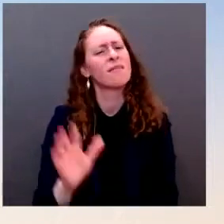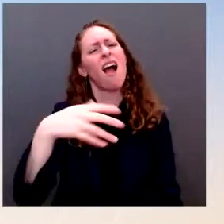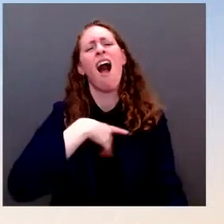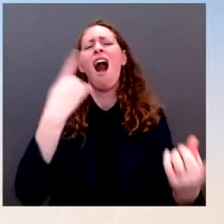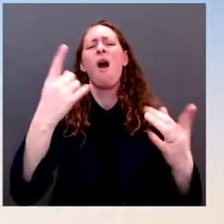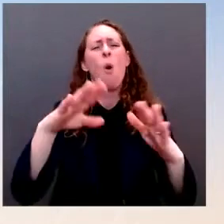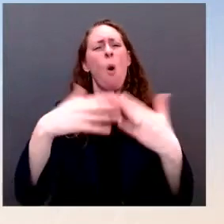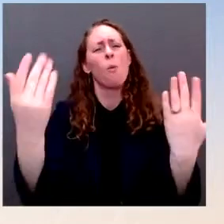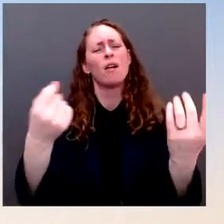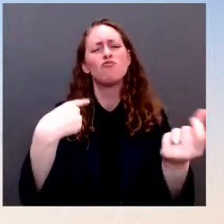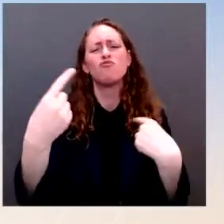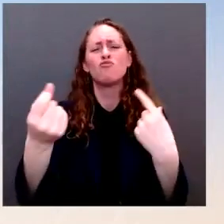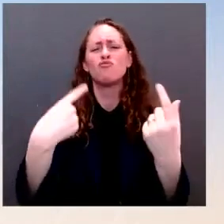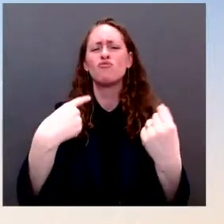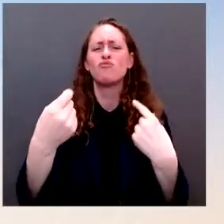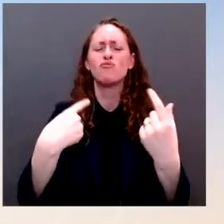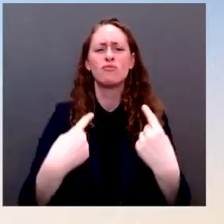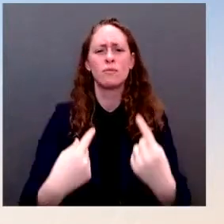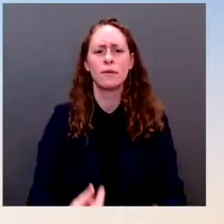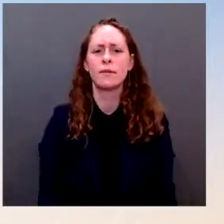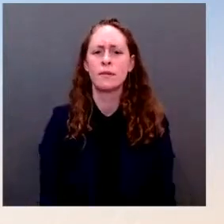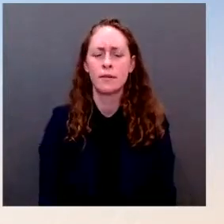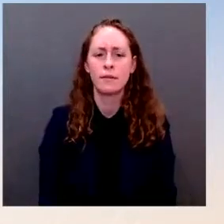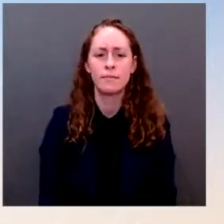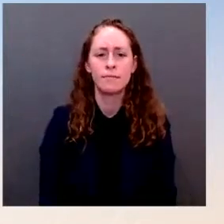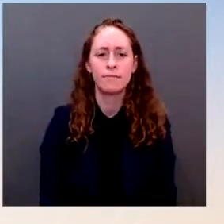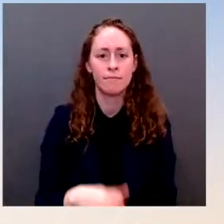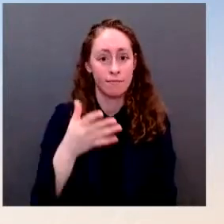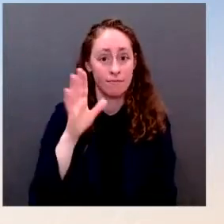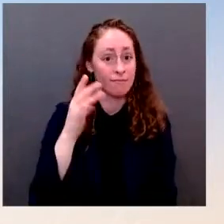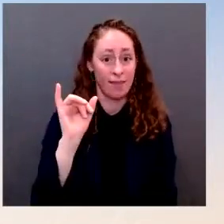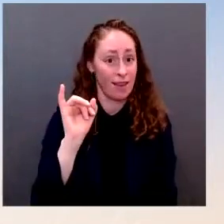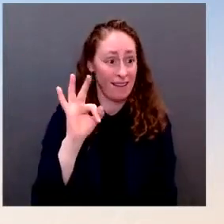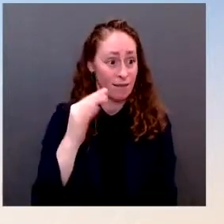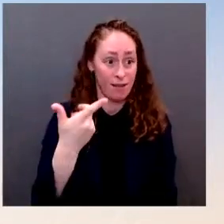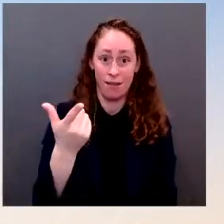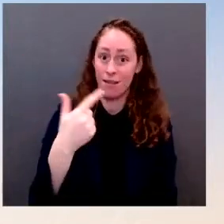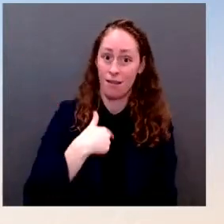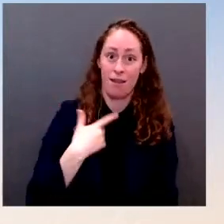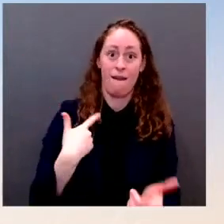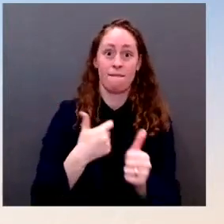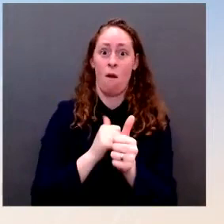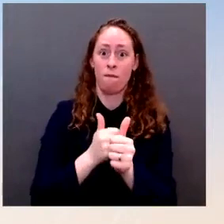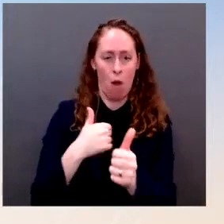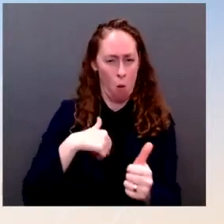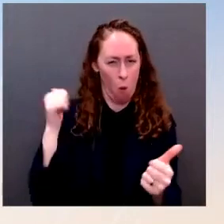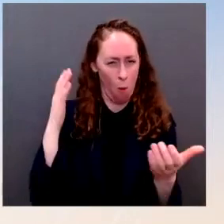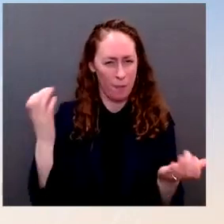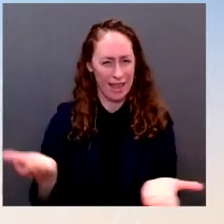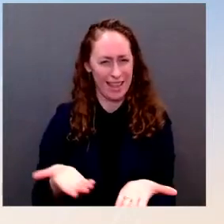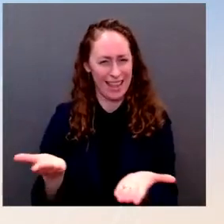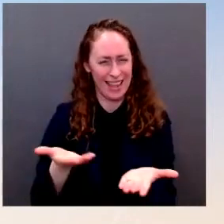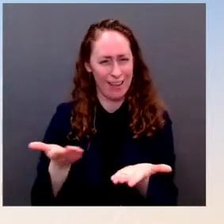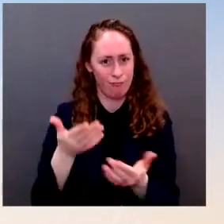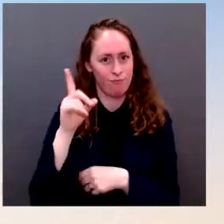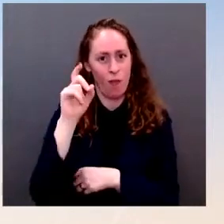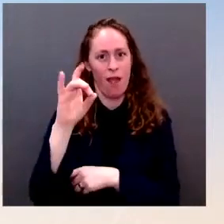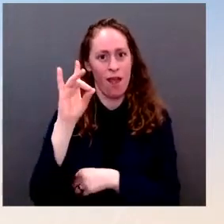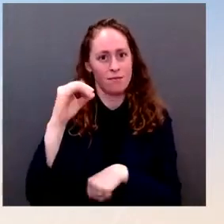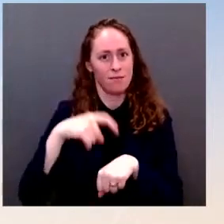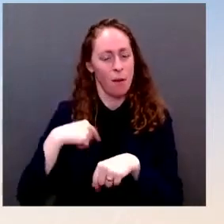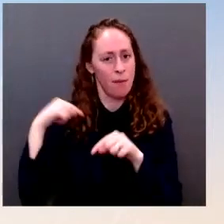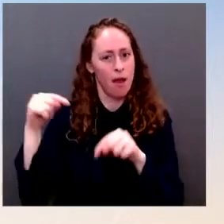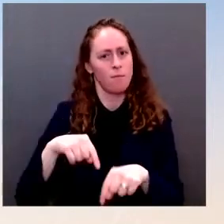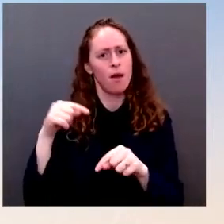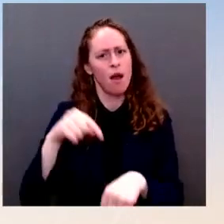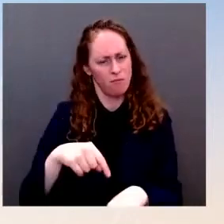almost 180 times and engaged with all of you and your tough questions and good faith scrutiny. As I noted in the response to